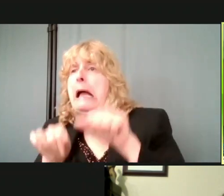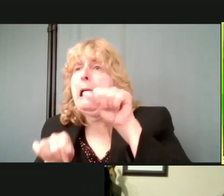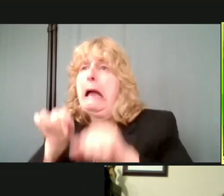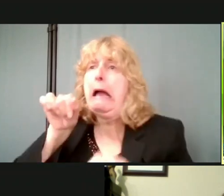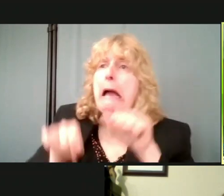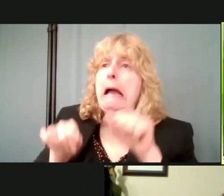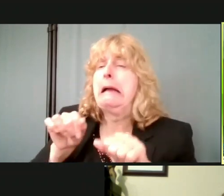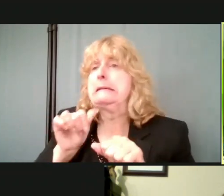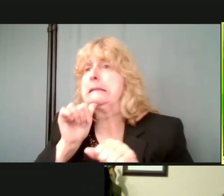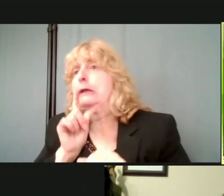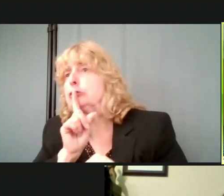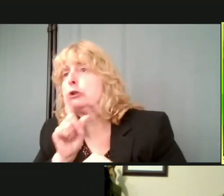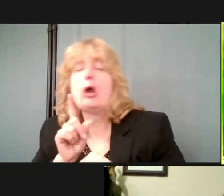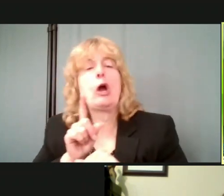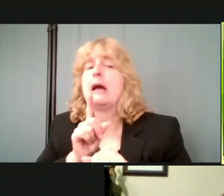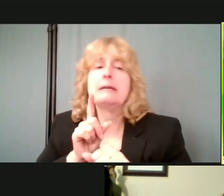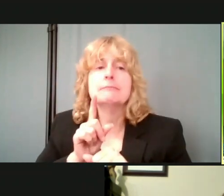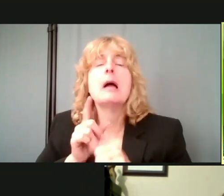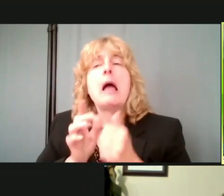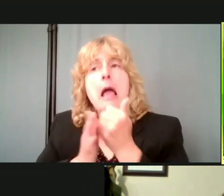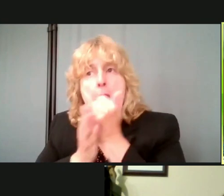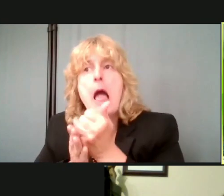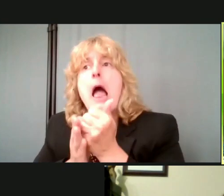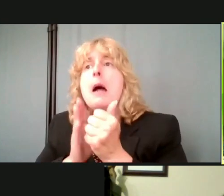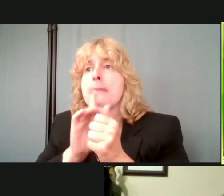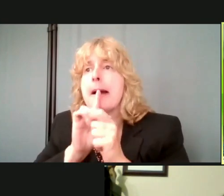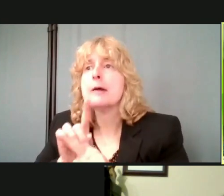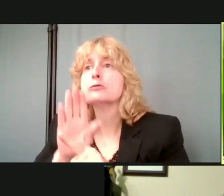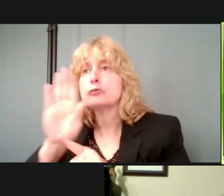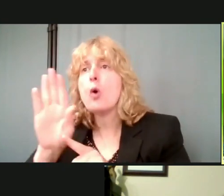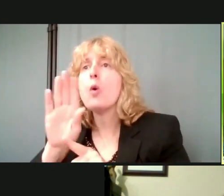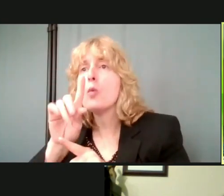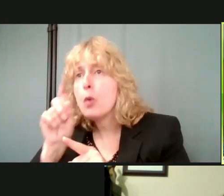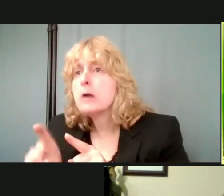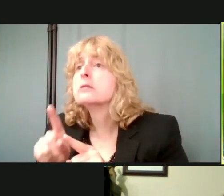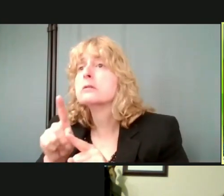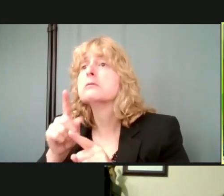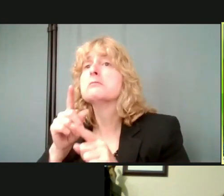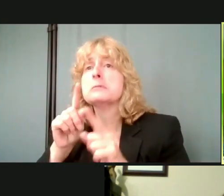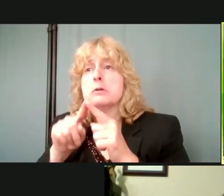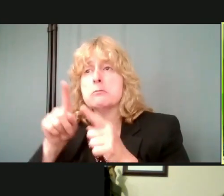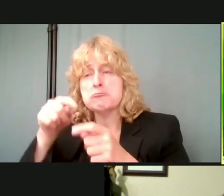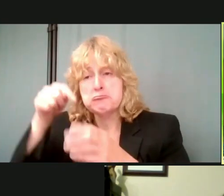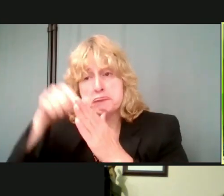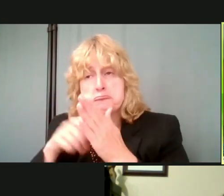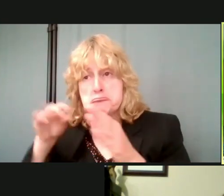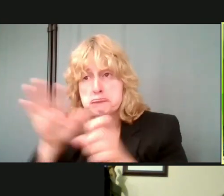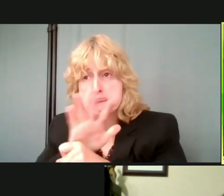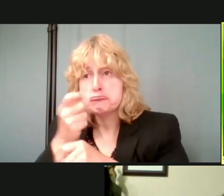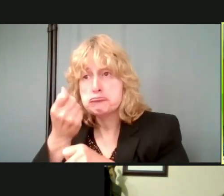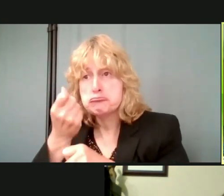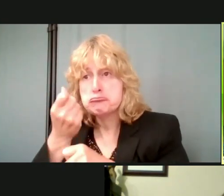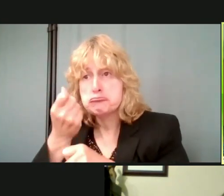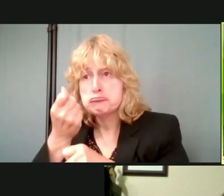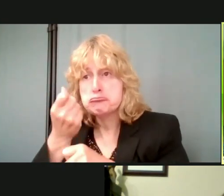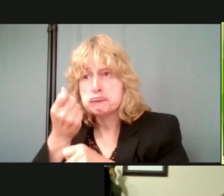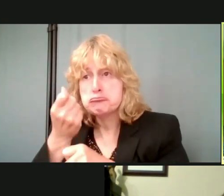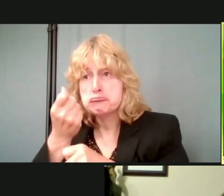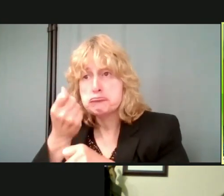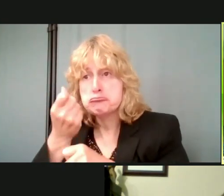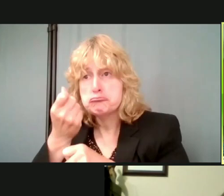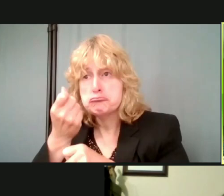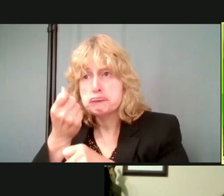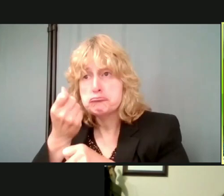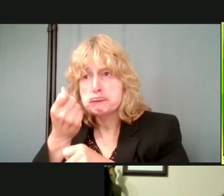vaccinated because that that's, that's the goal. If we can get everybody vaccinated, we're going to be, or as close to everybody vaccinated, we're going to be where we need to be.